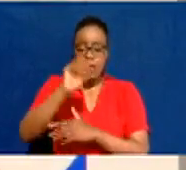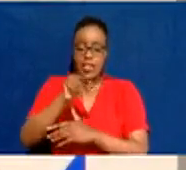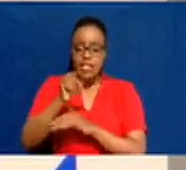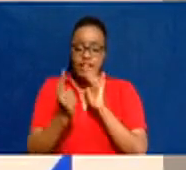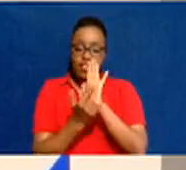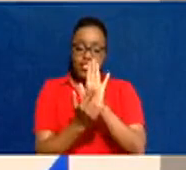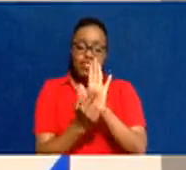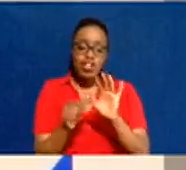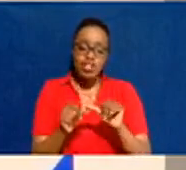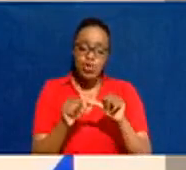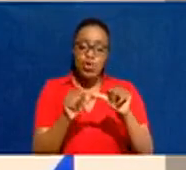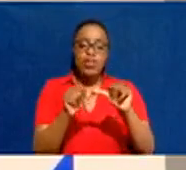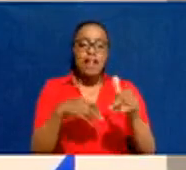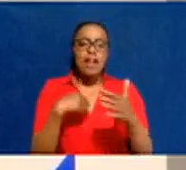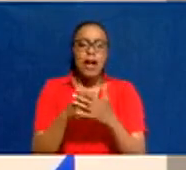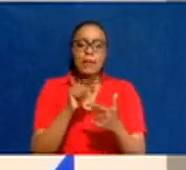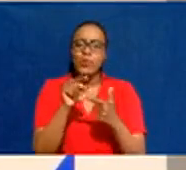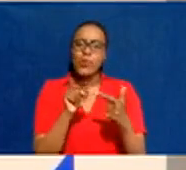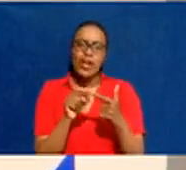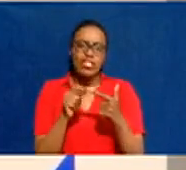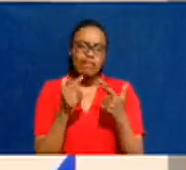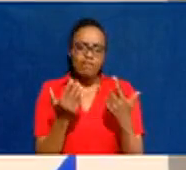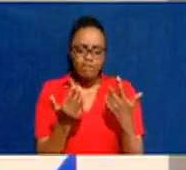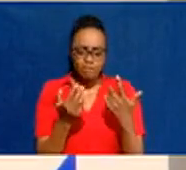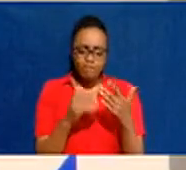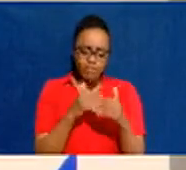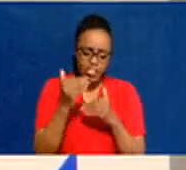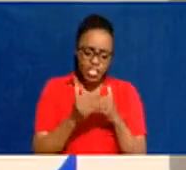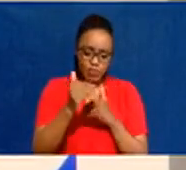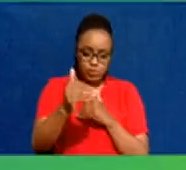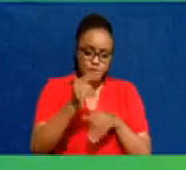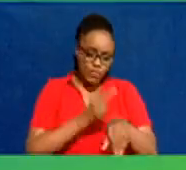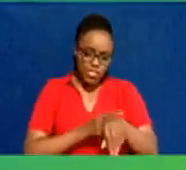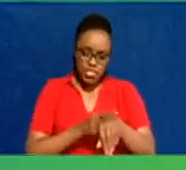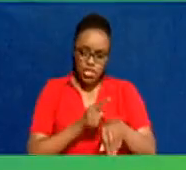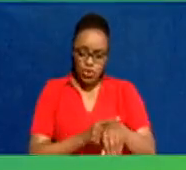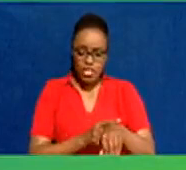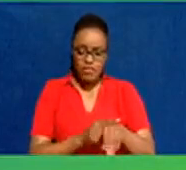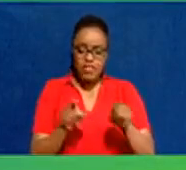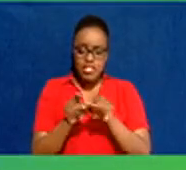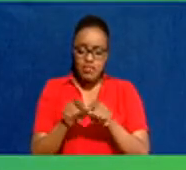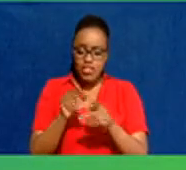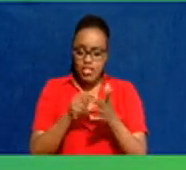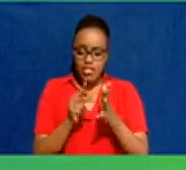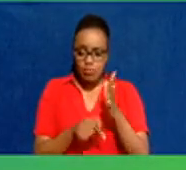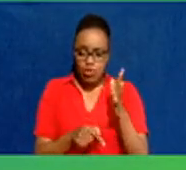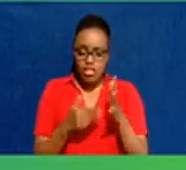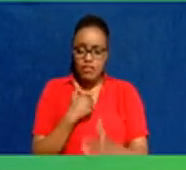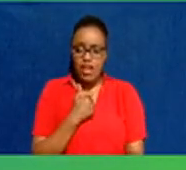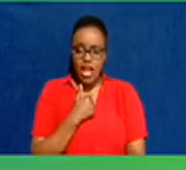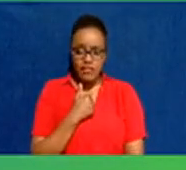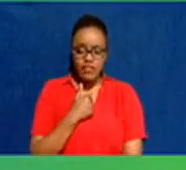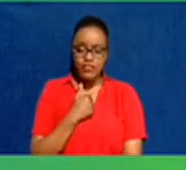projected to continue at least until the coming season. This is mainly attributed to